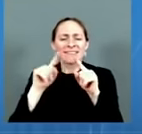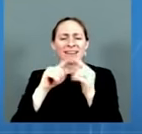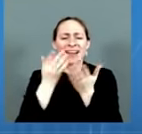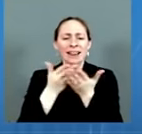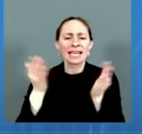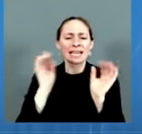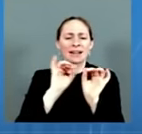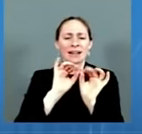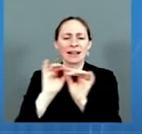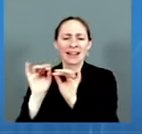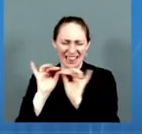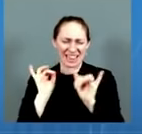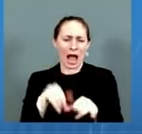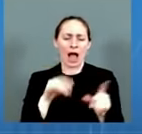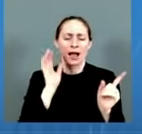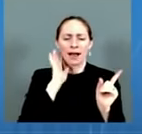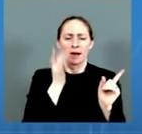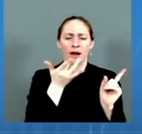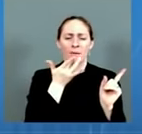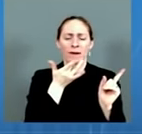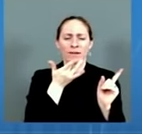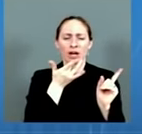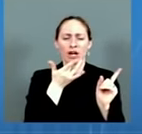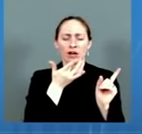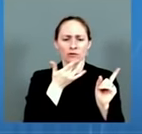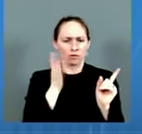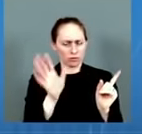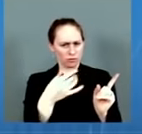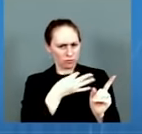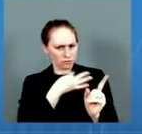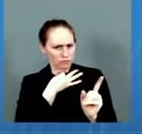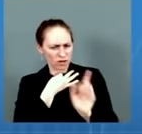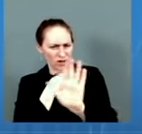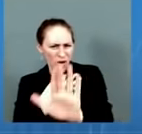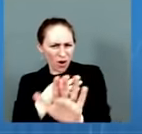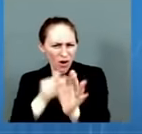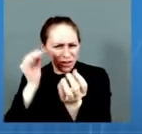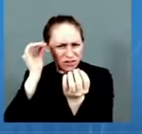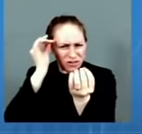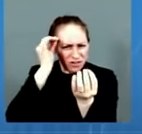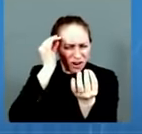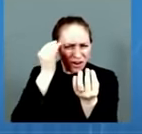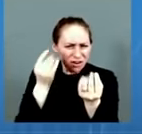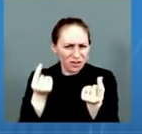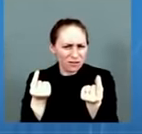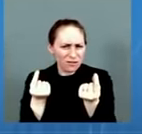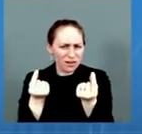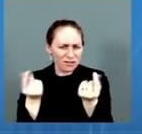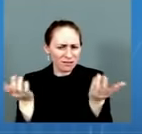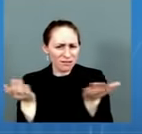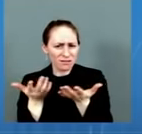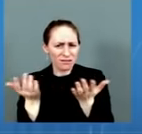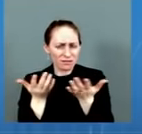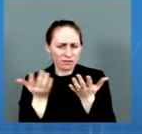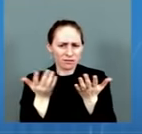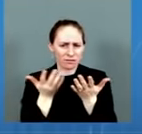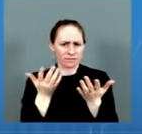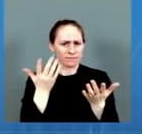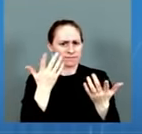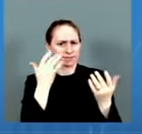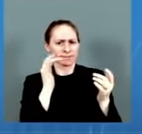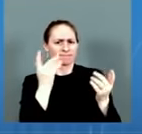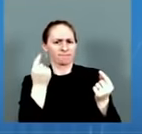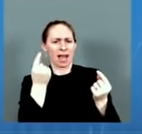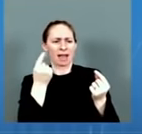including specialized syringes with the Pfizer donations, or has it